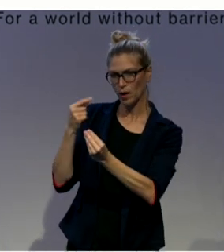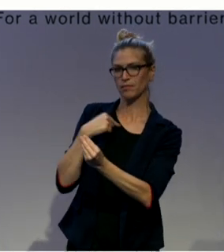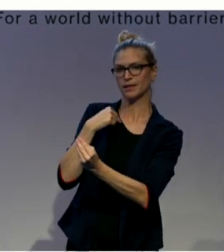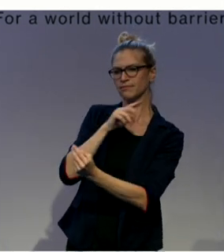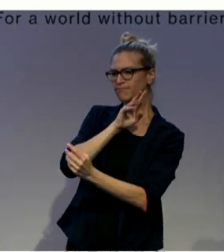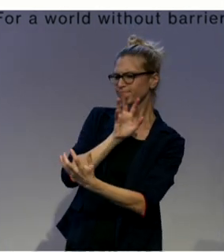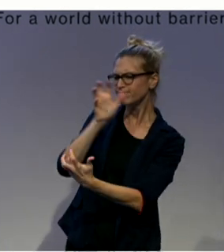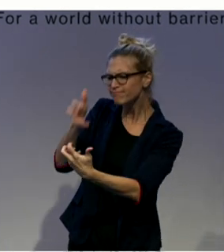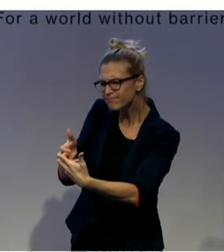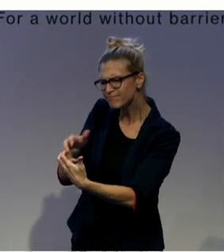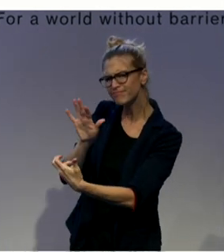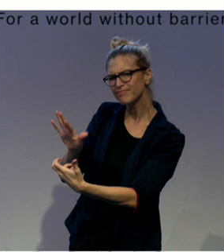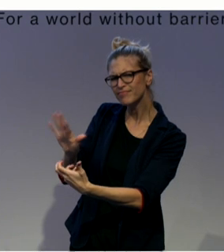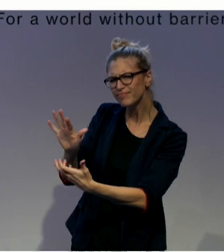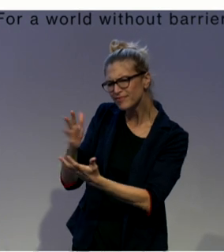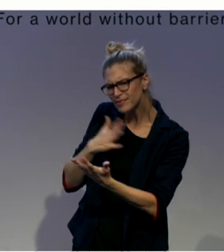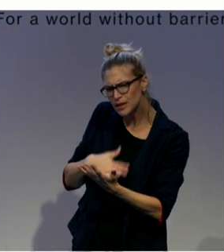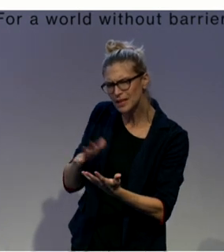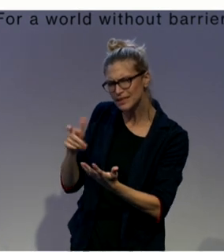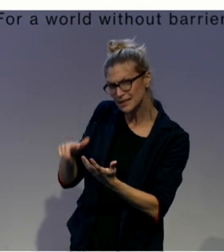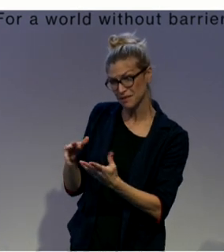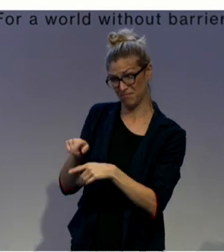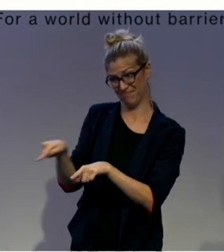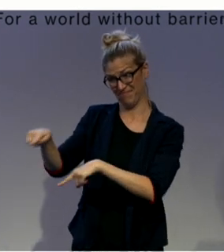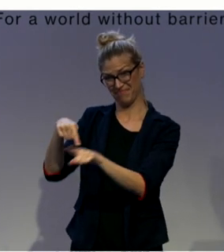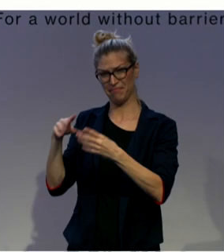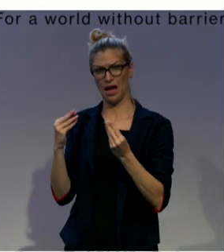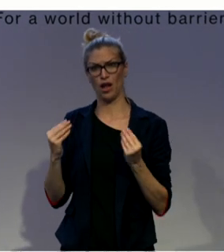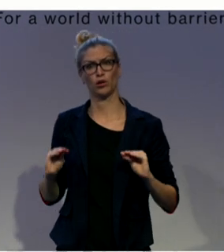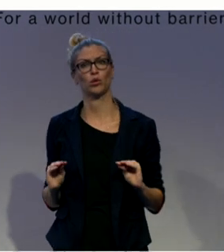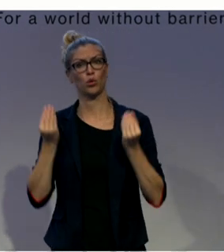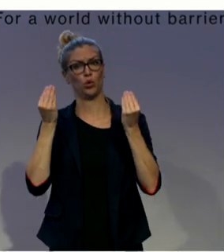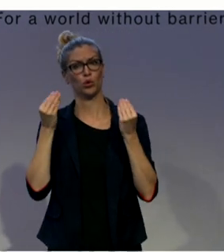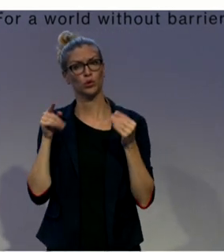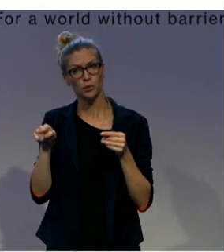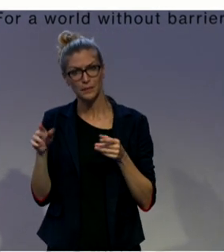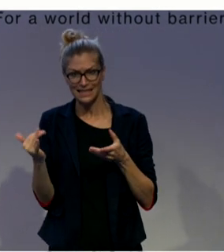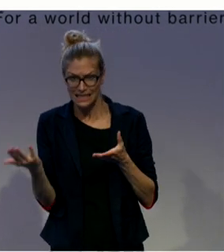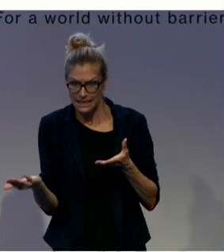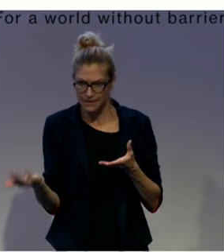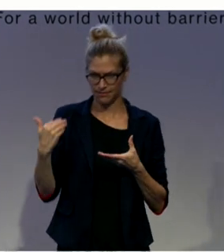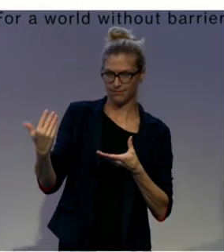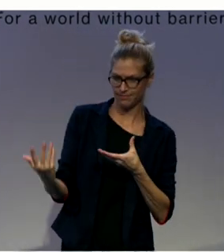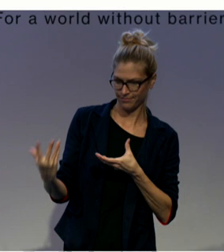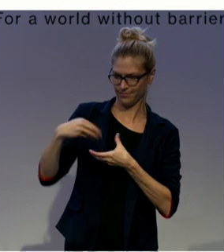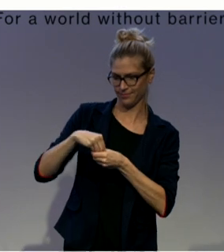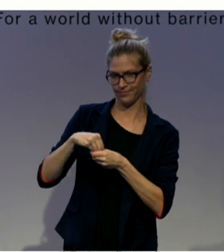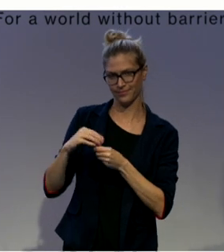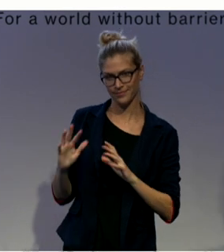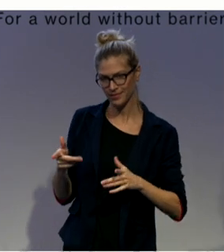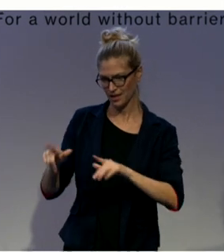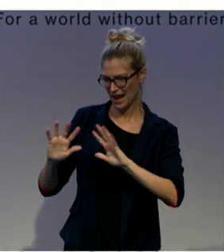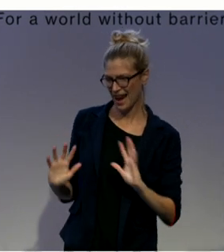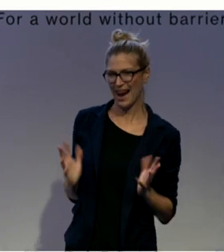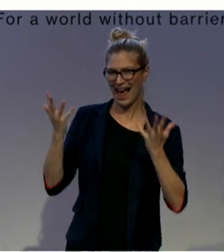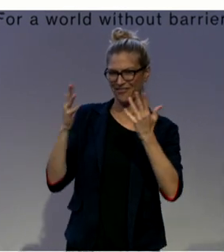to experience life as it should be, with all forms of communication interacting